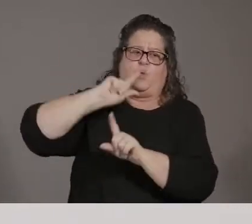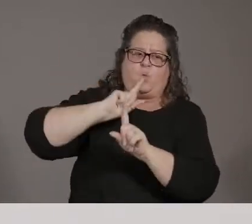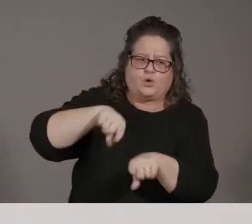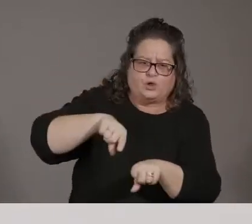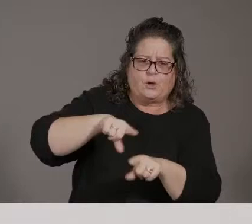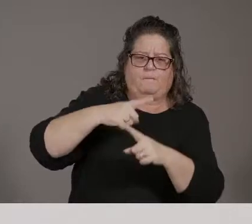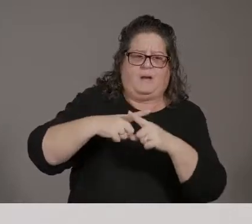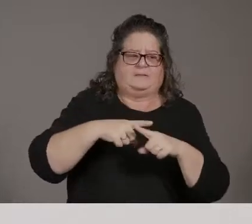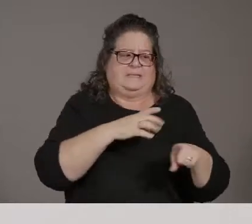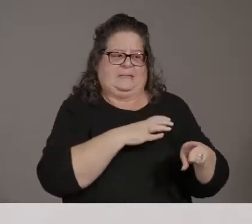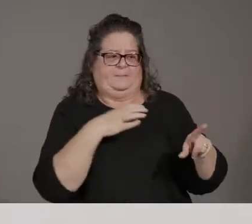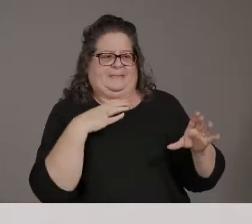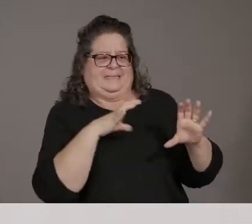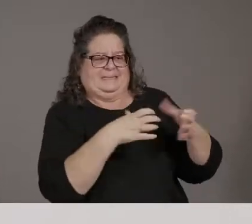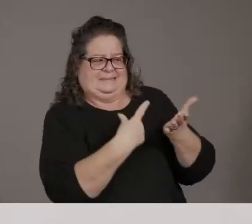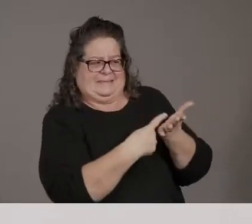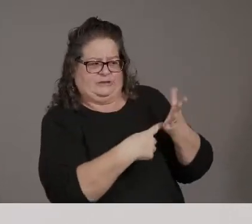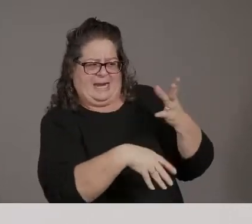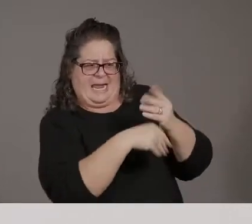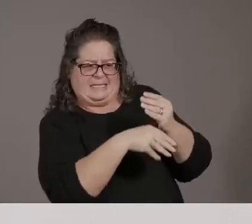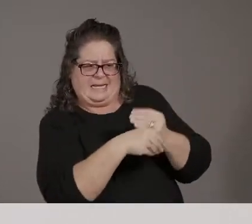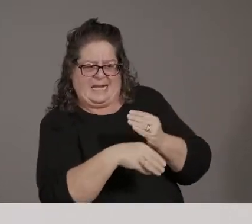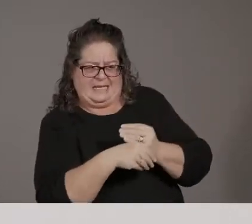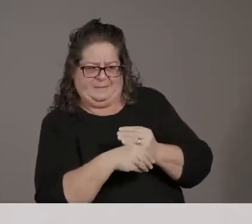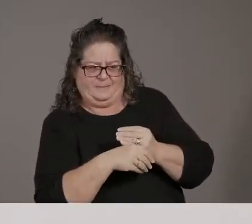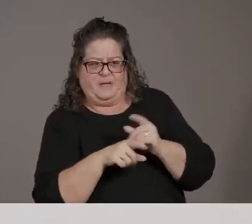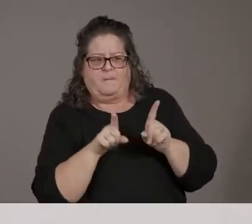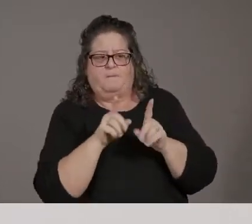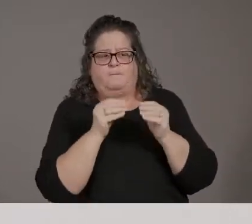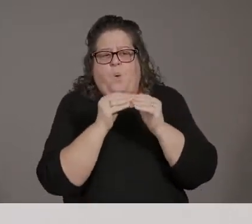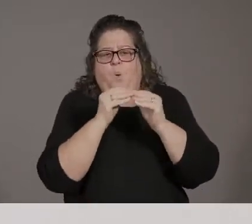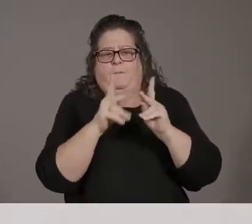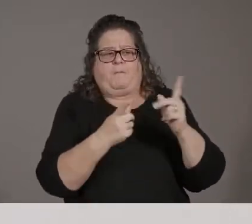um, as we get inquiries and realize that they should be on there.